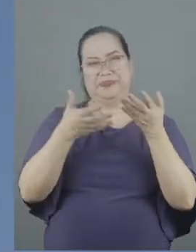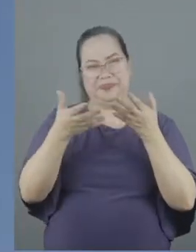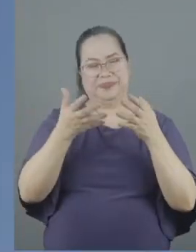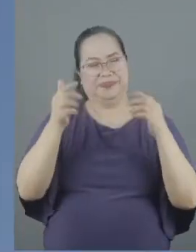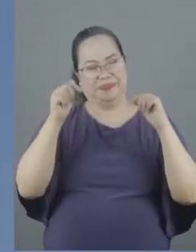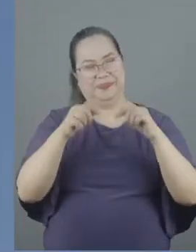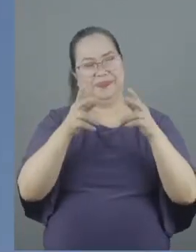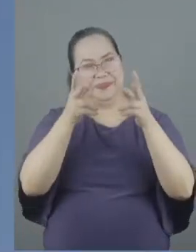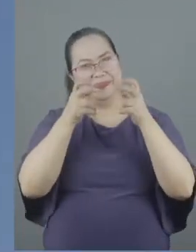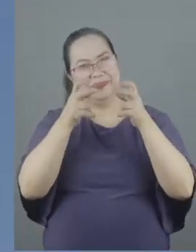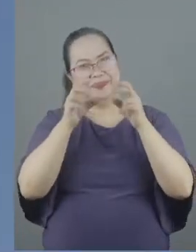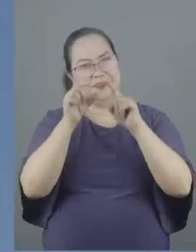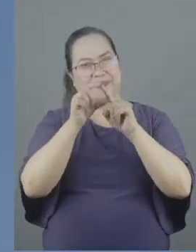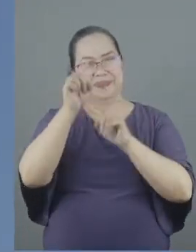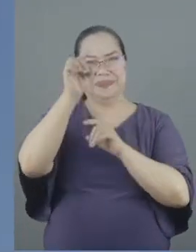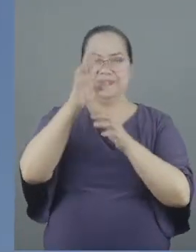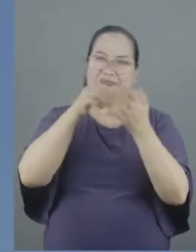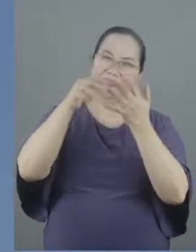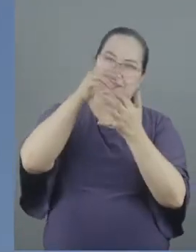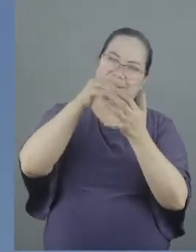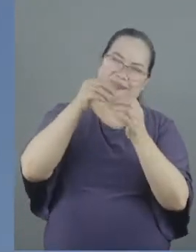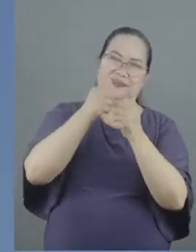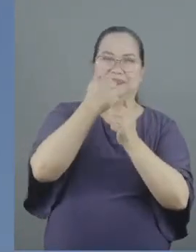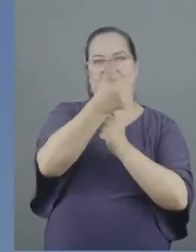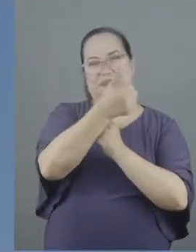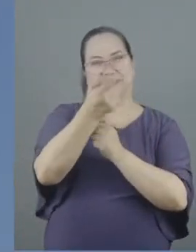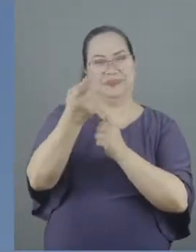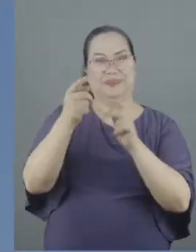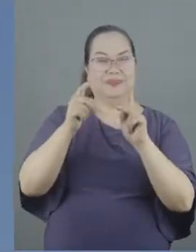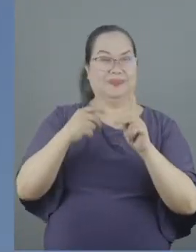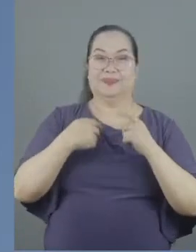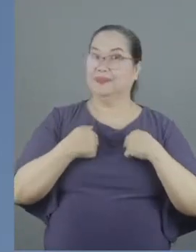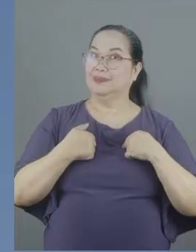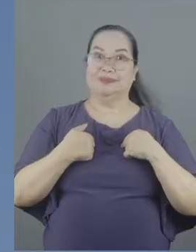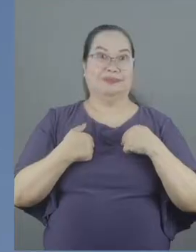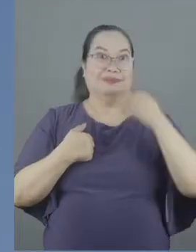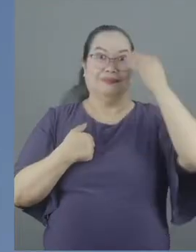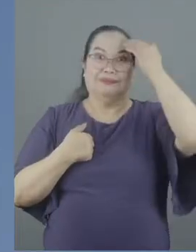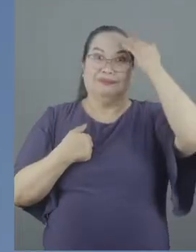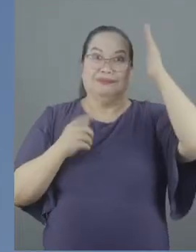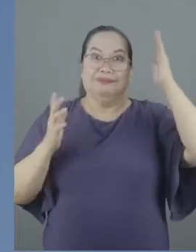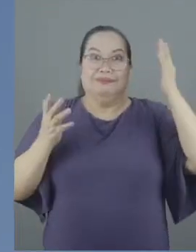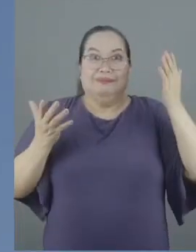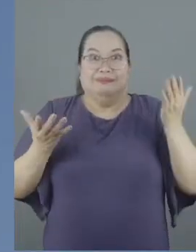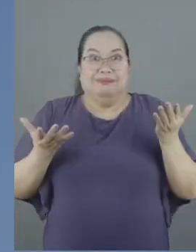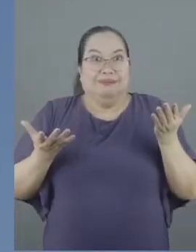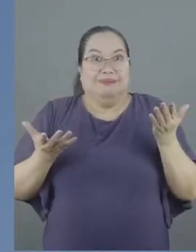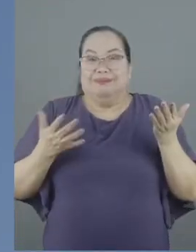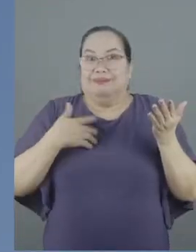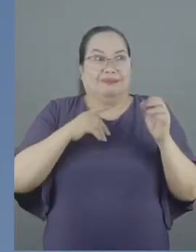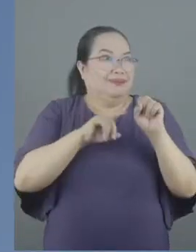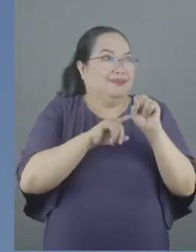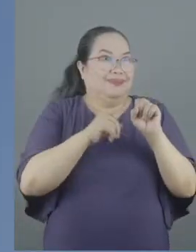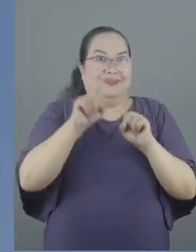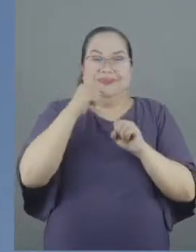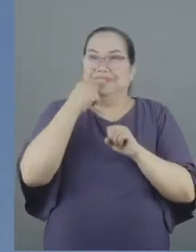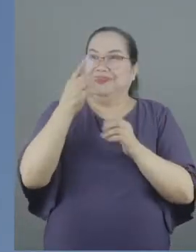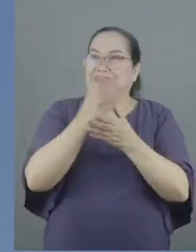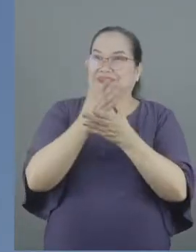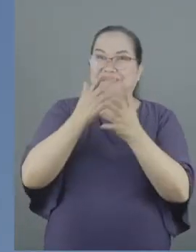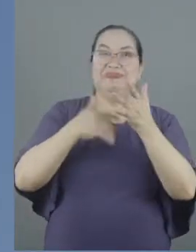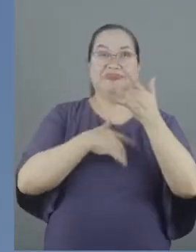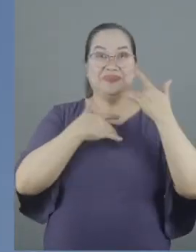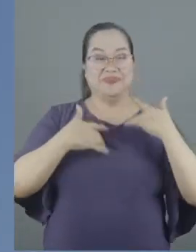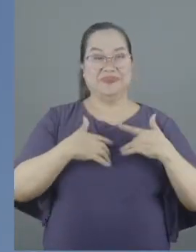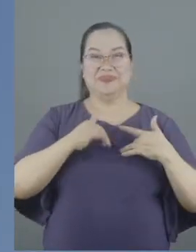listen to the word of God and fellowship with one another. I did not know where to start or how to start it, but I just shared what was in my heart.